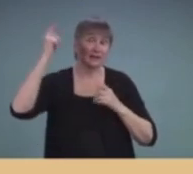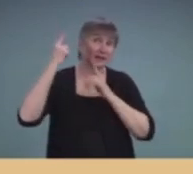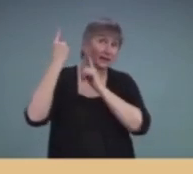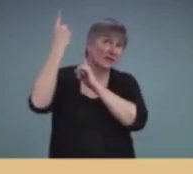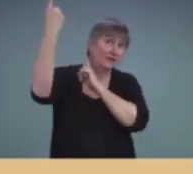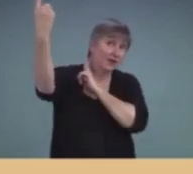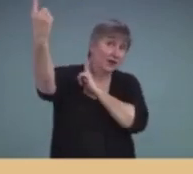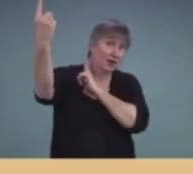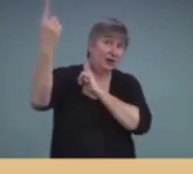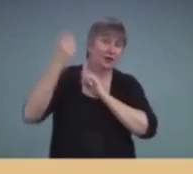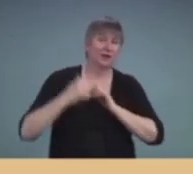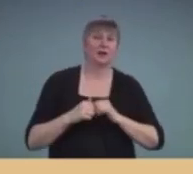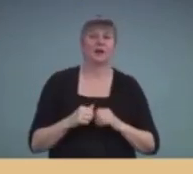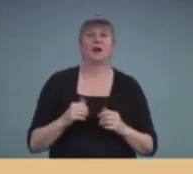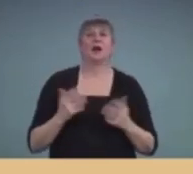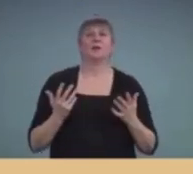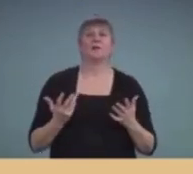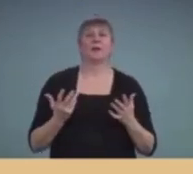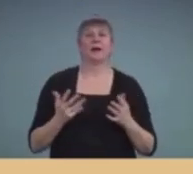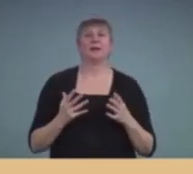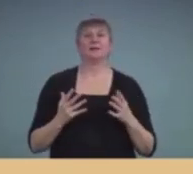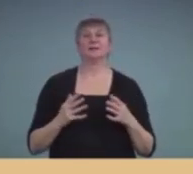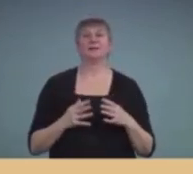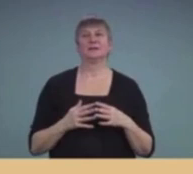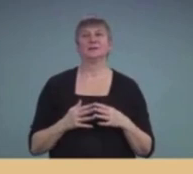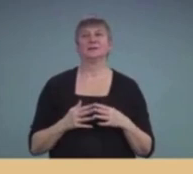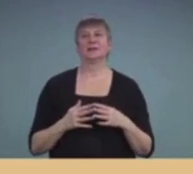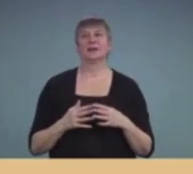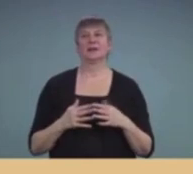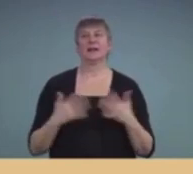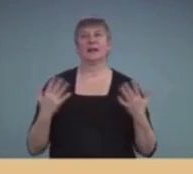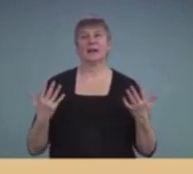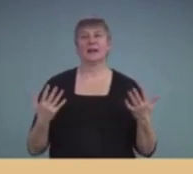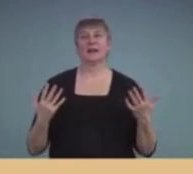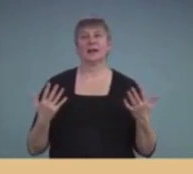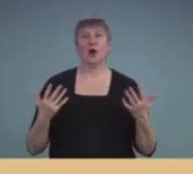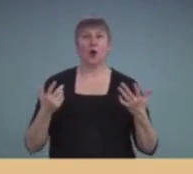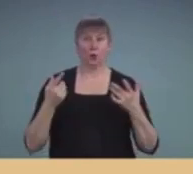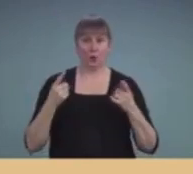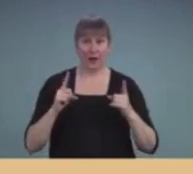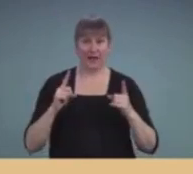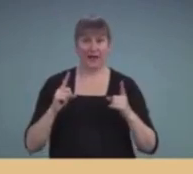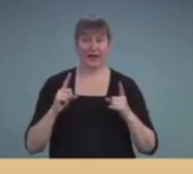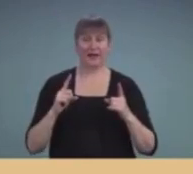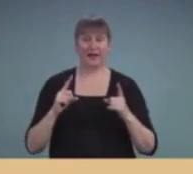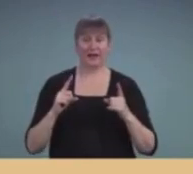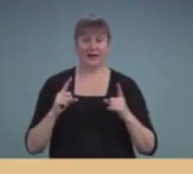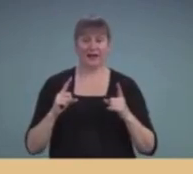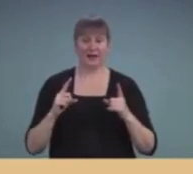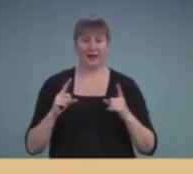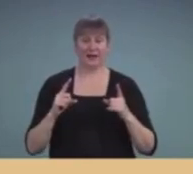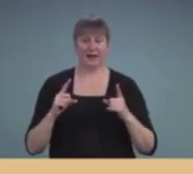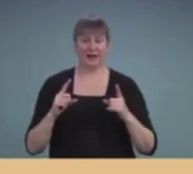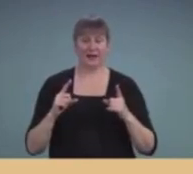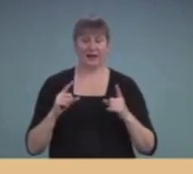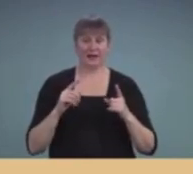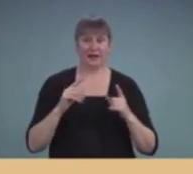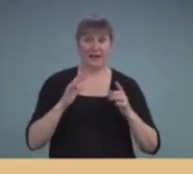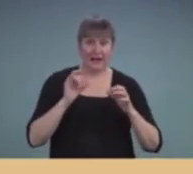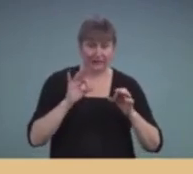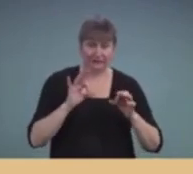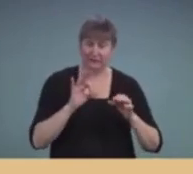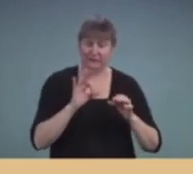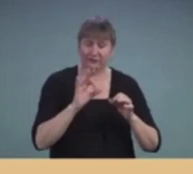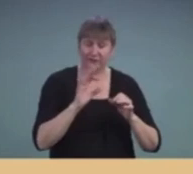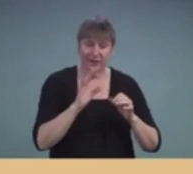these children, until the listening environment becomes complex, we often don't see them break down. And Kevin was a good